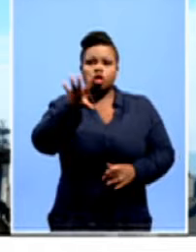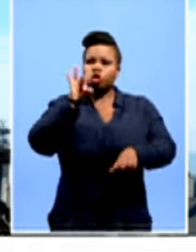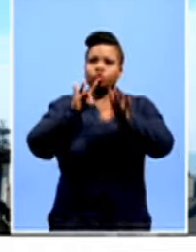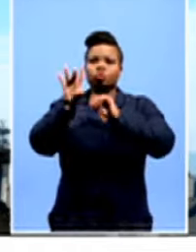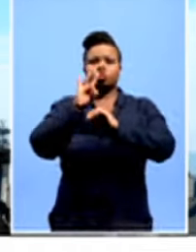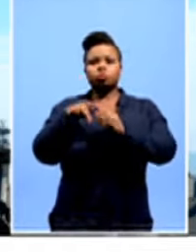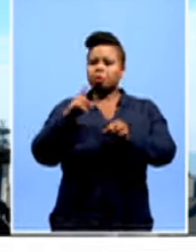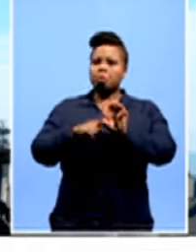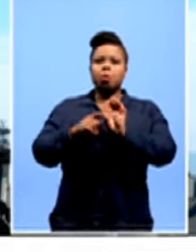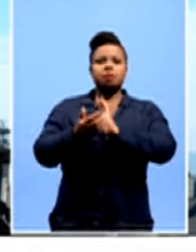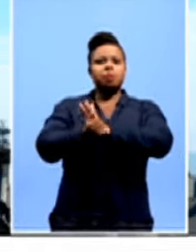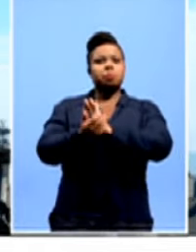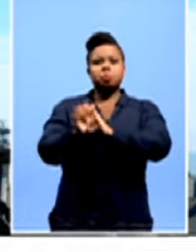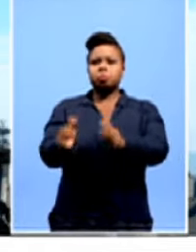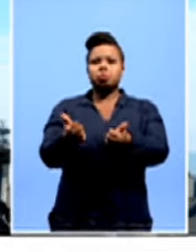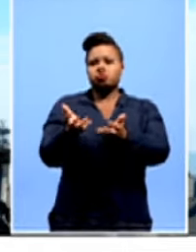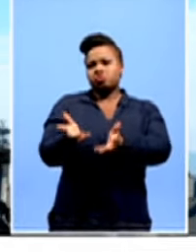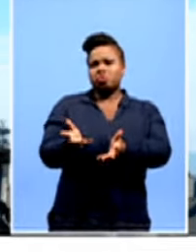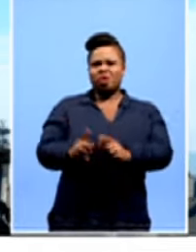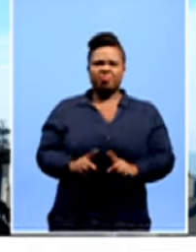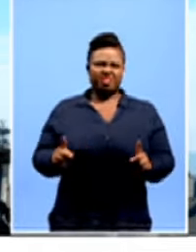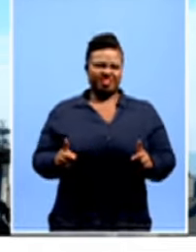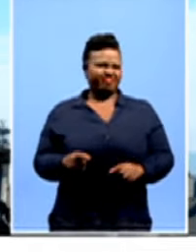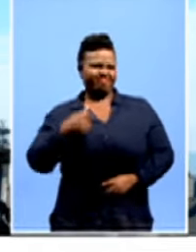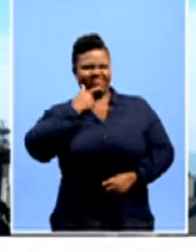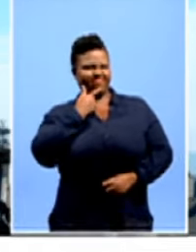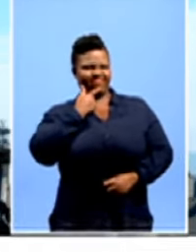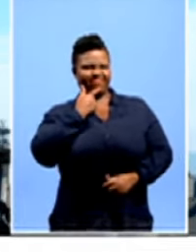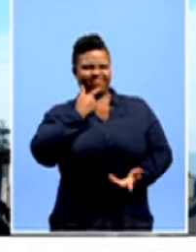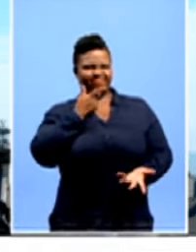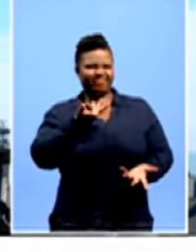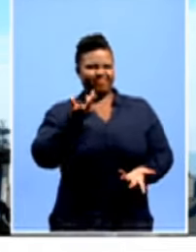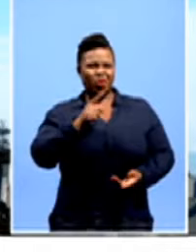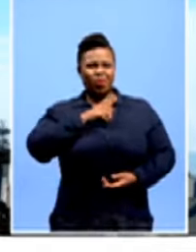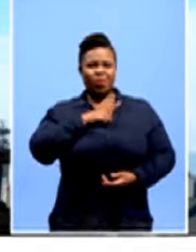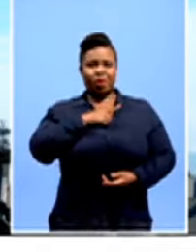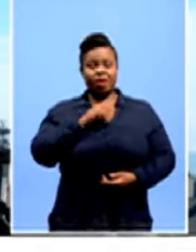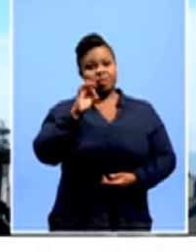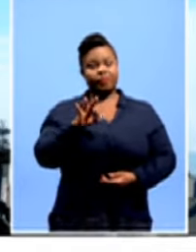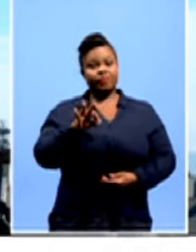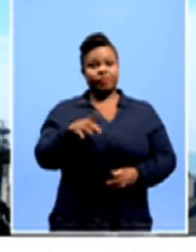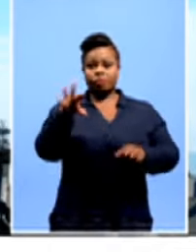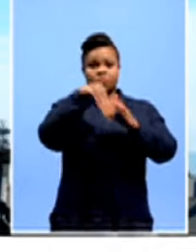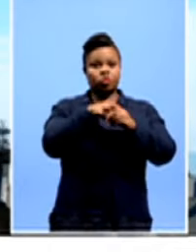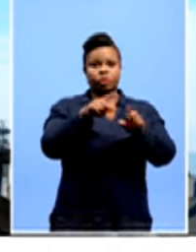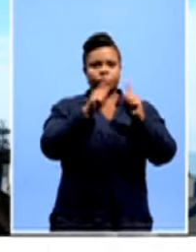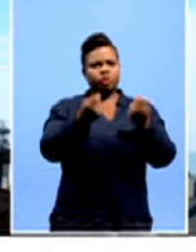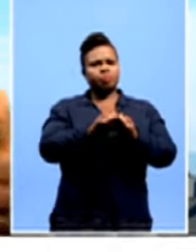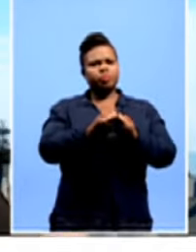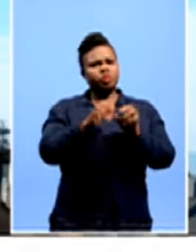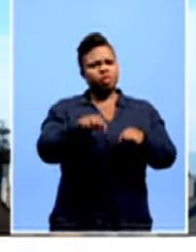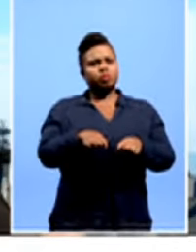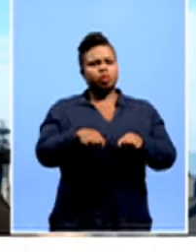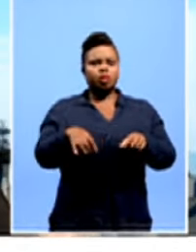selected unmarried. But that's far-fetched and unfounded. Because the minute you step into that team, you become